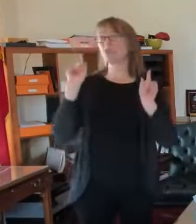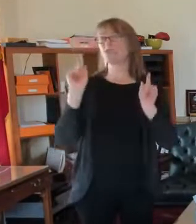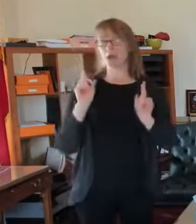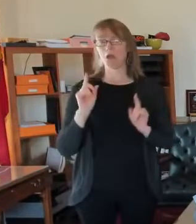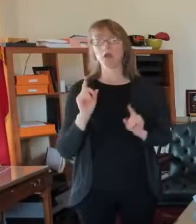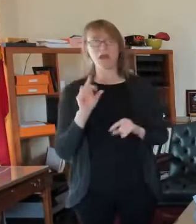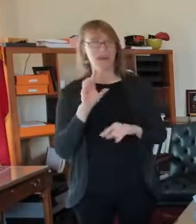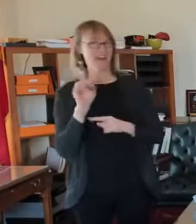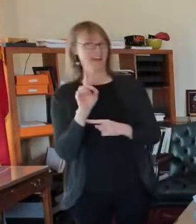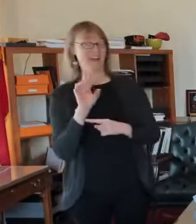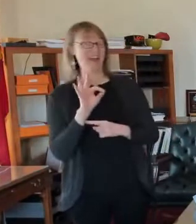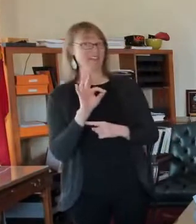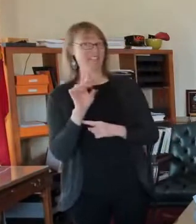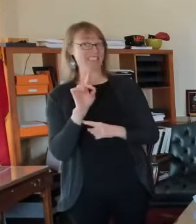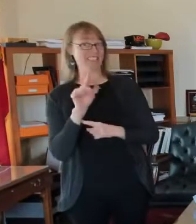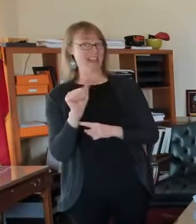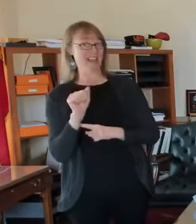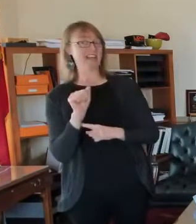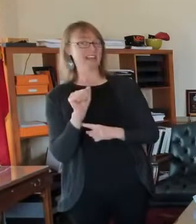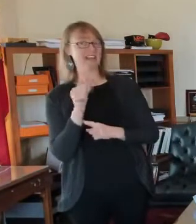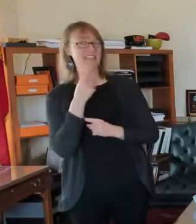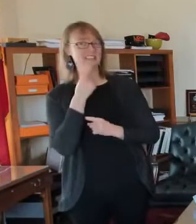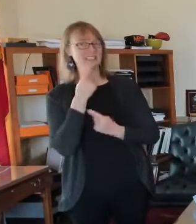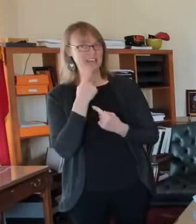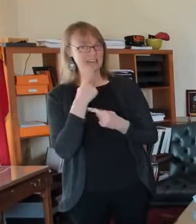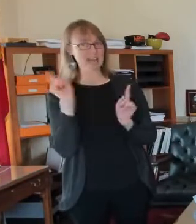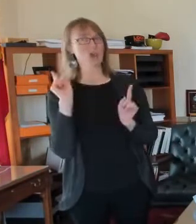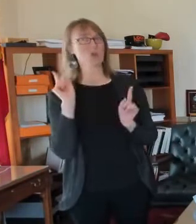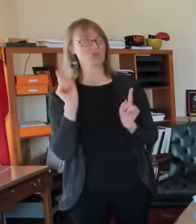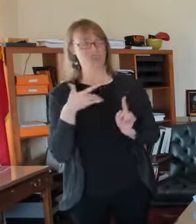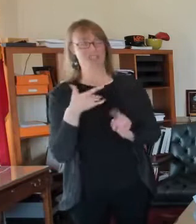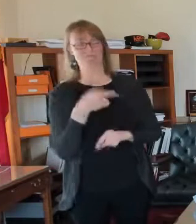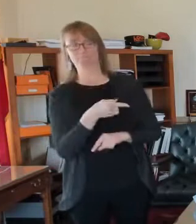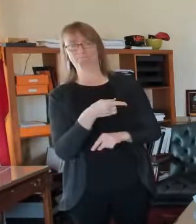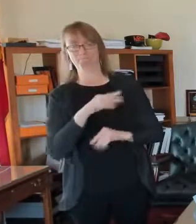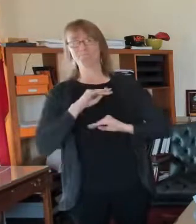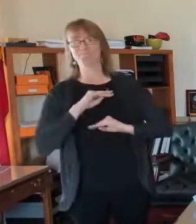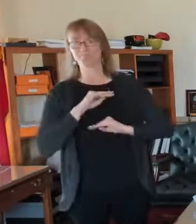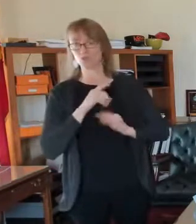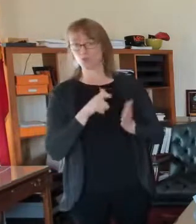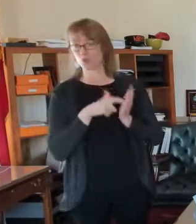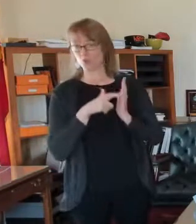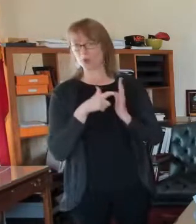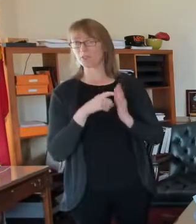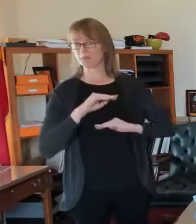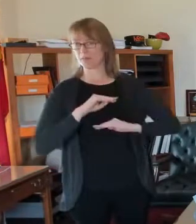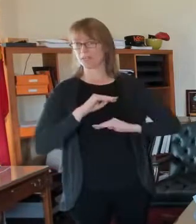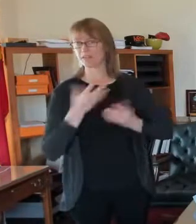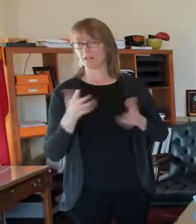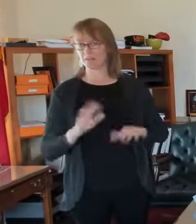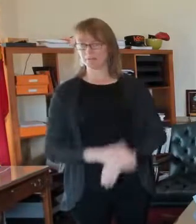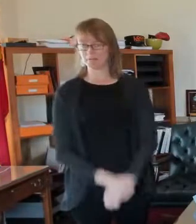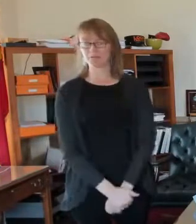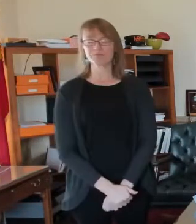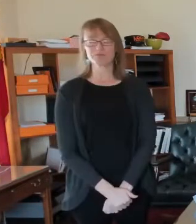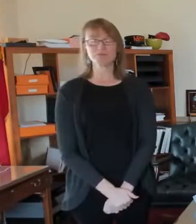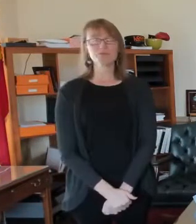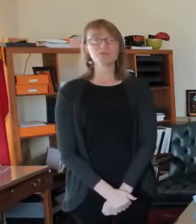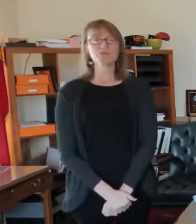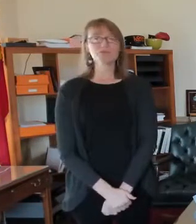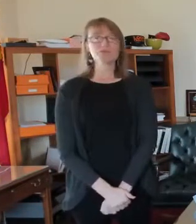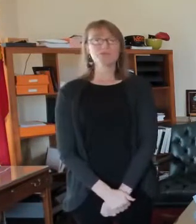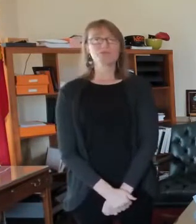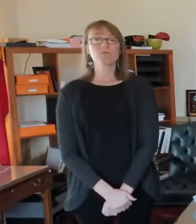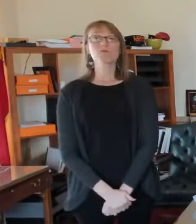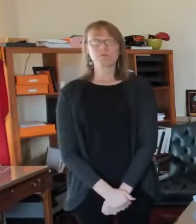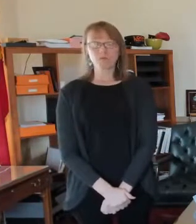Johnson and Johnson vaccine met the requirements for emergency authorization. Um, that I think is going to be a real